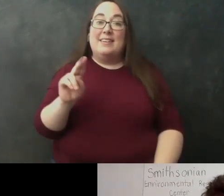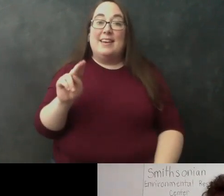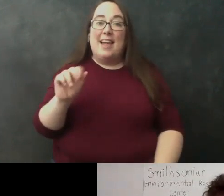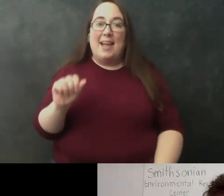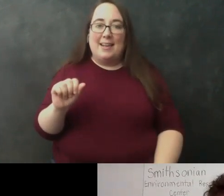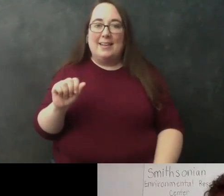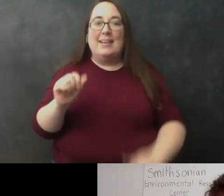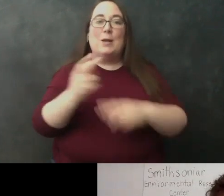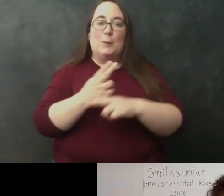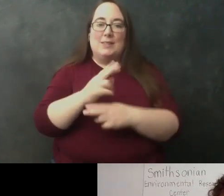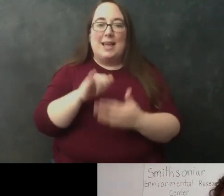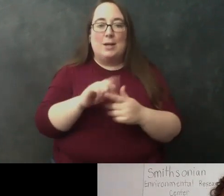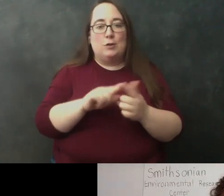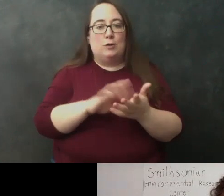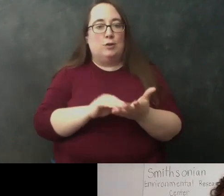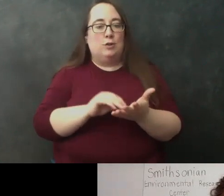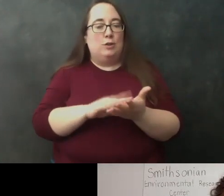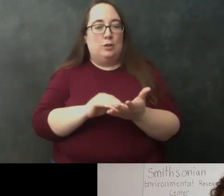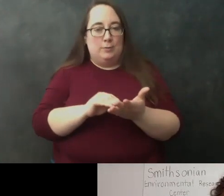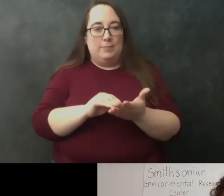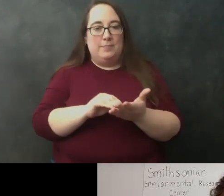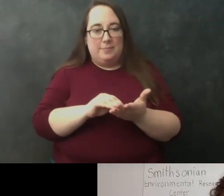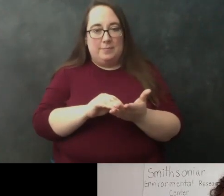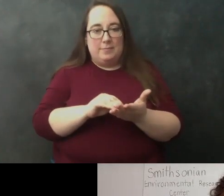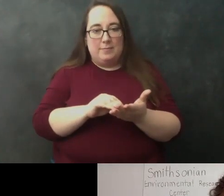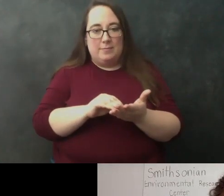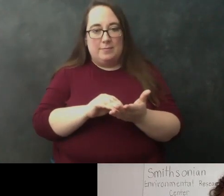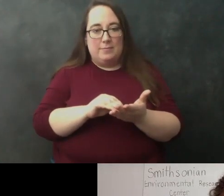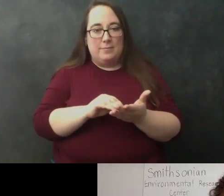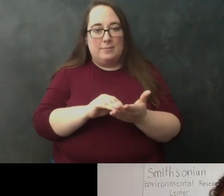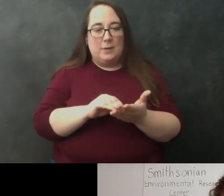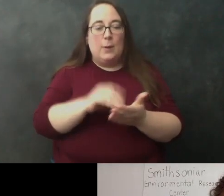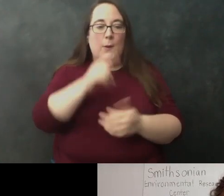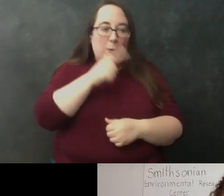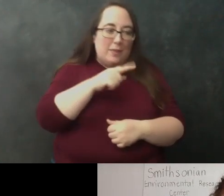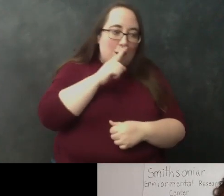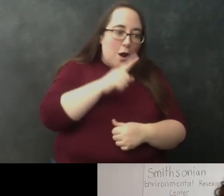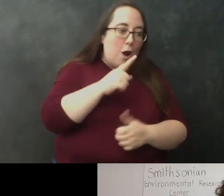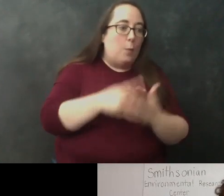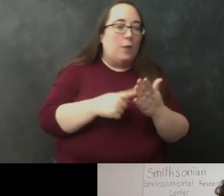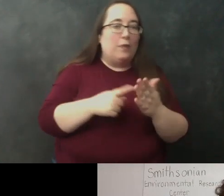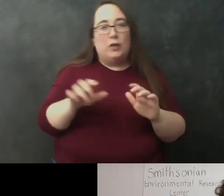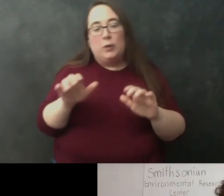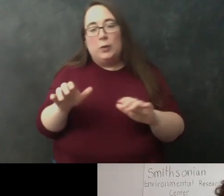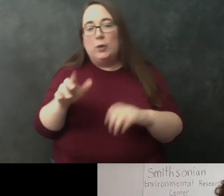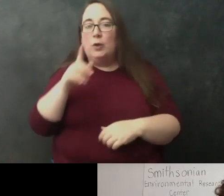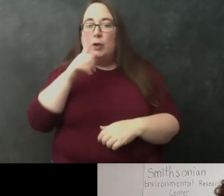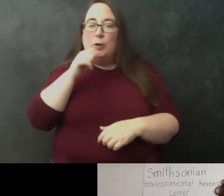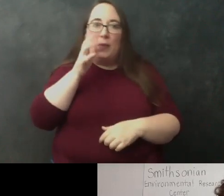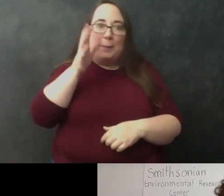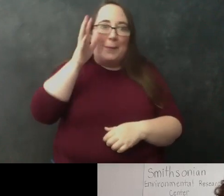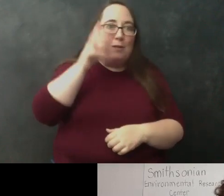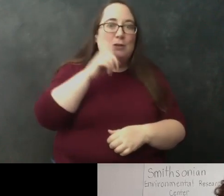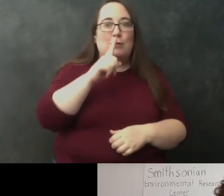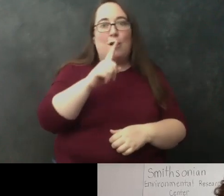instead to learn about um who they are what they're doing who their parents are and their